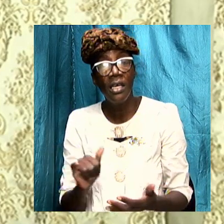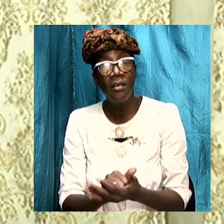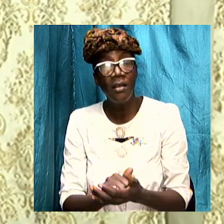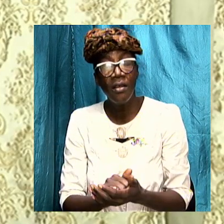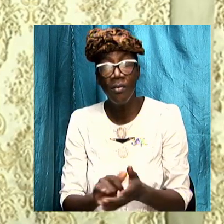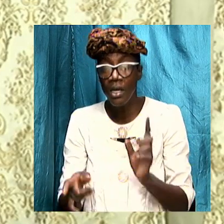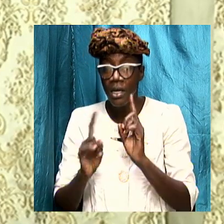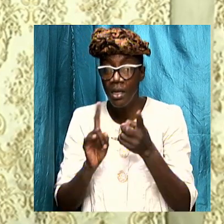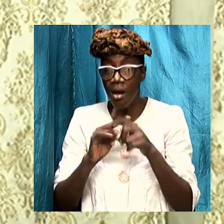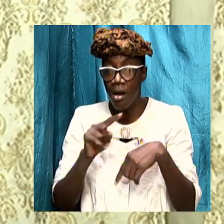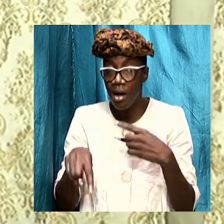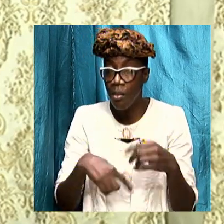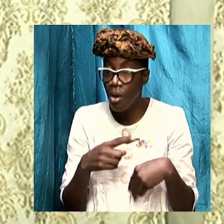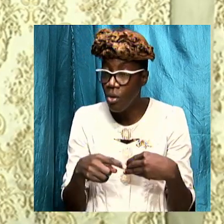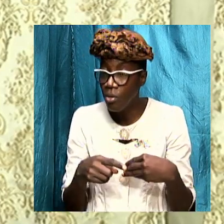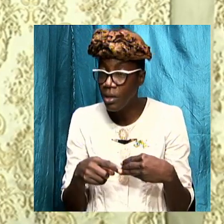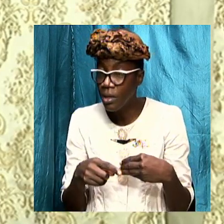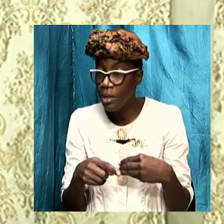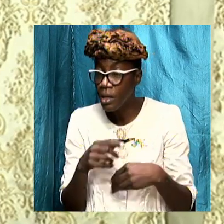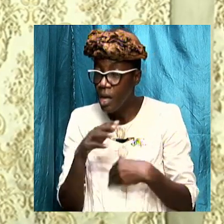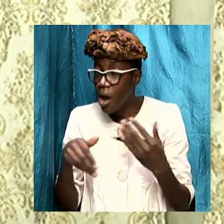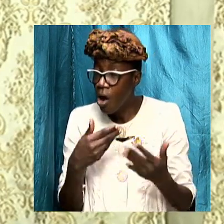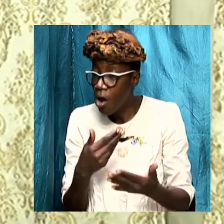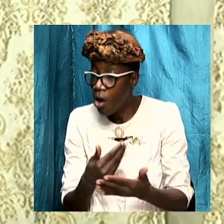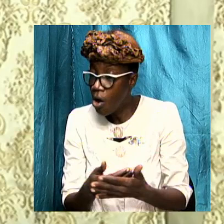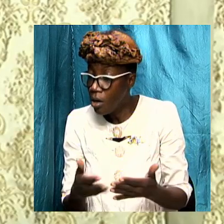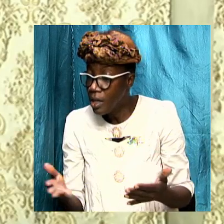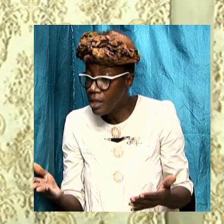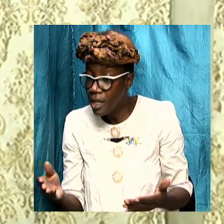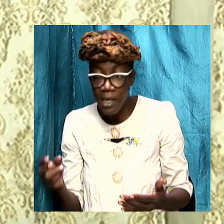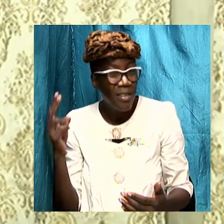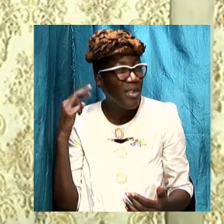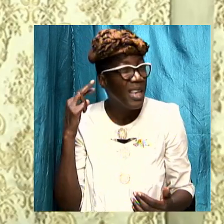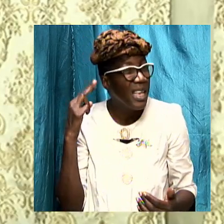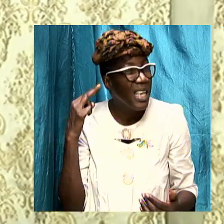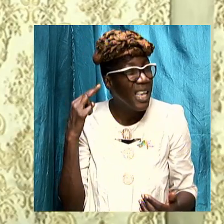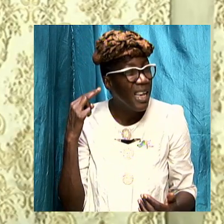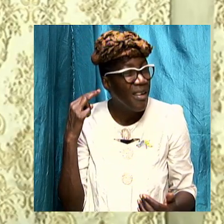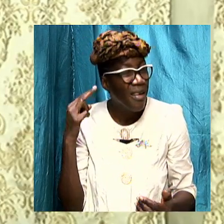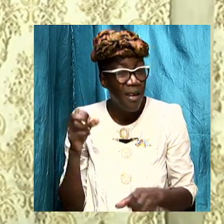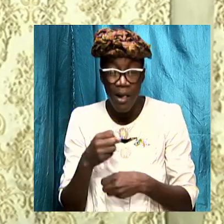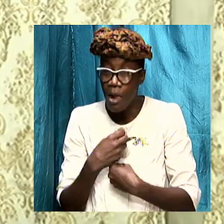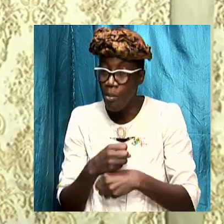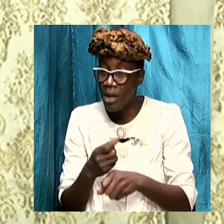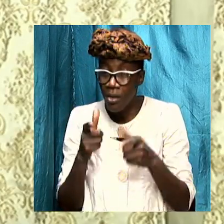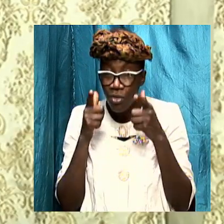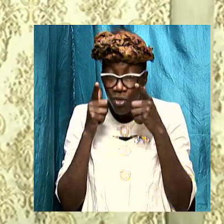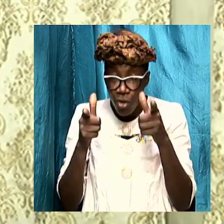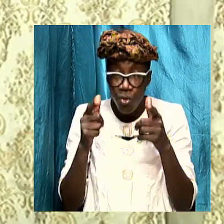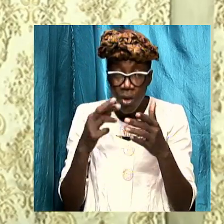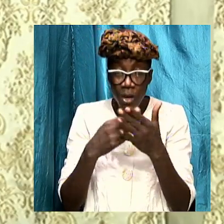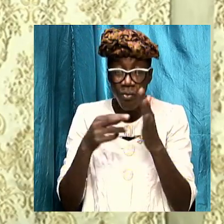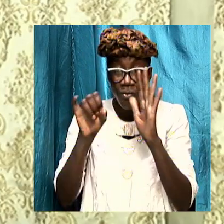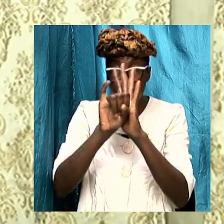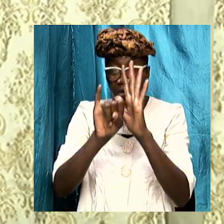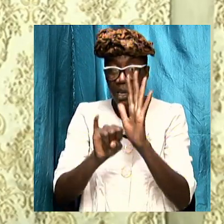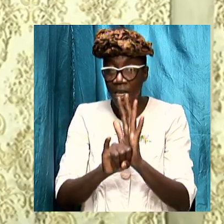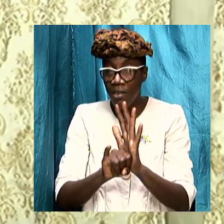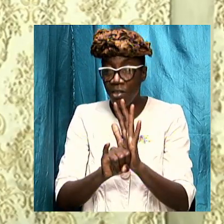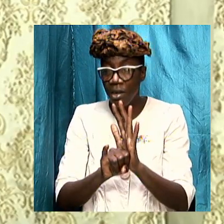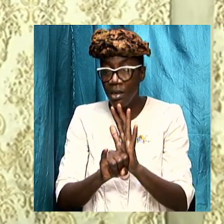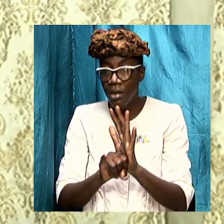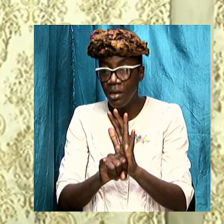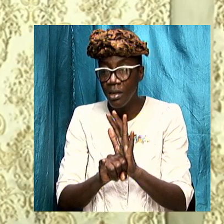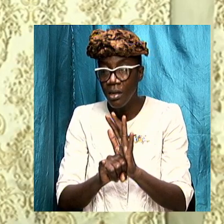have spoken about and all the things that we have heard about cause us to look at revelation and the book is